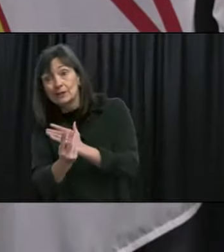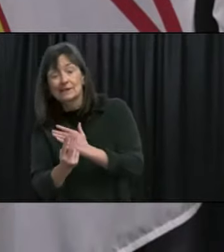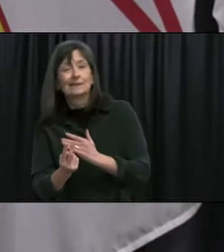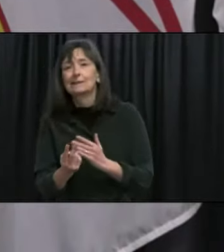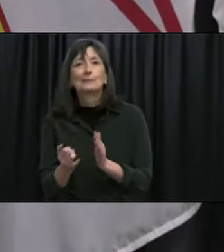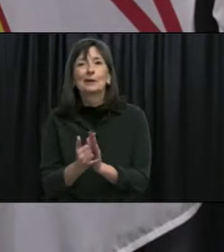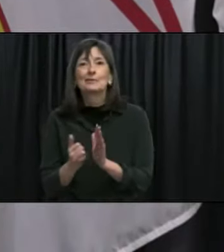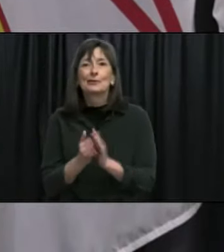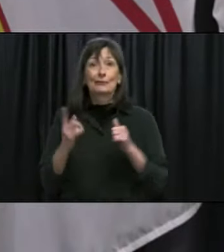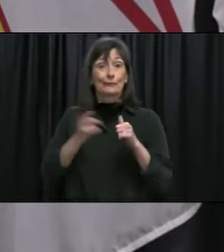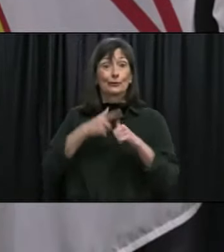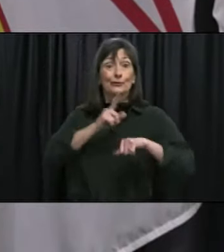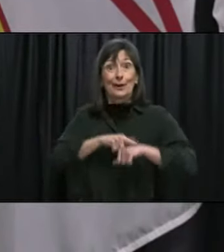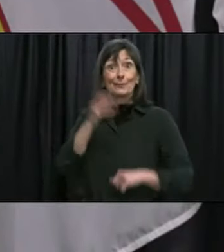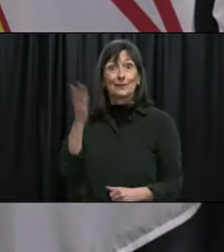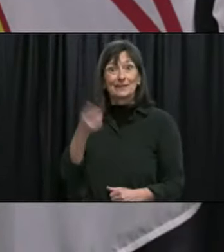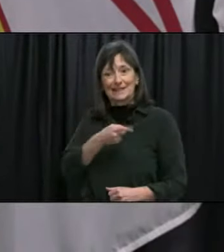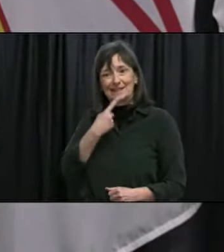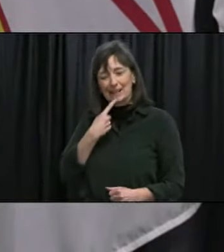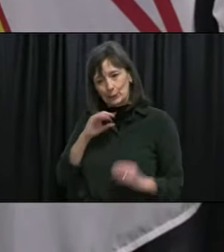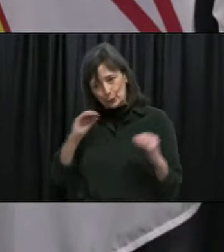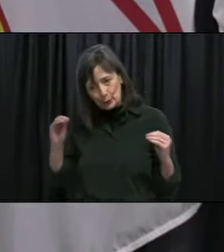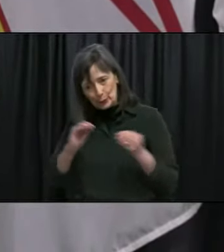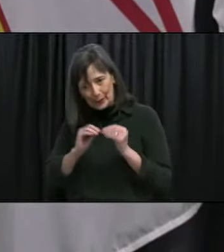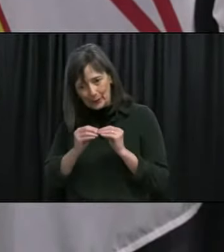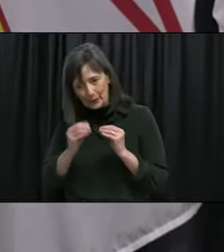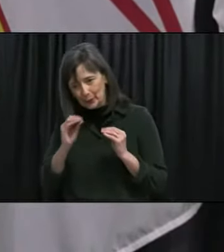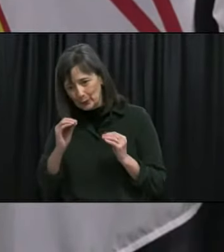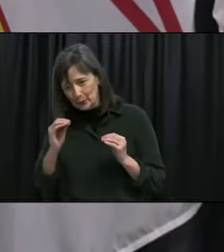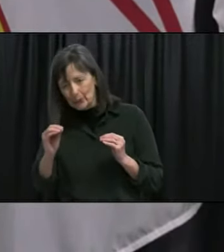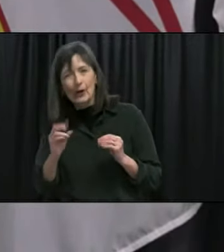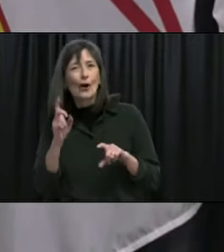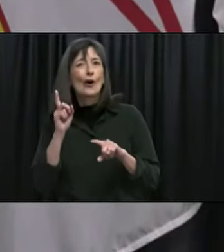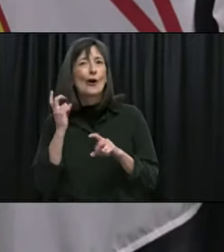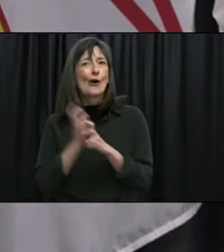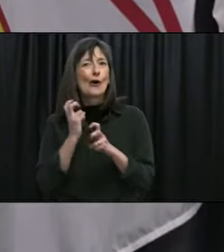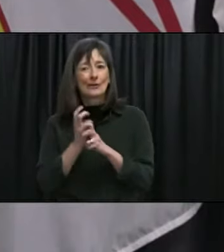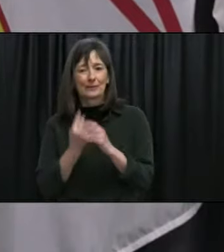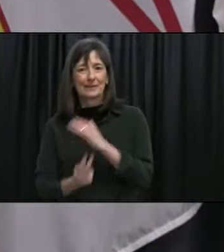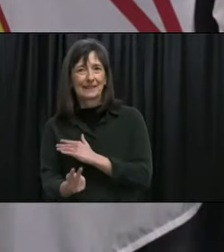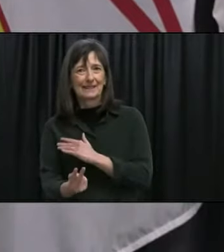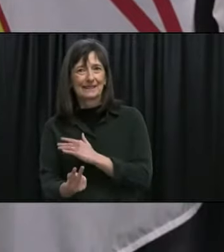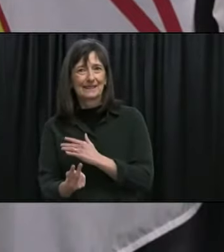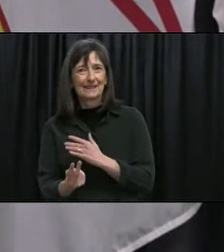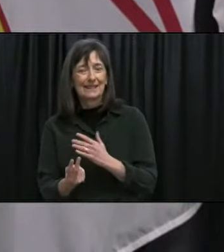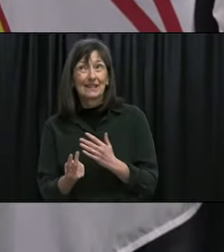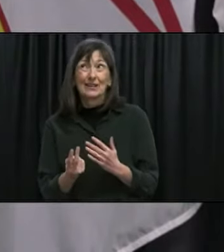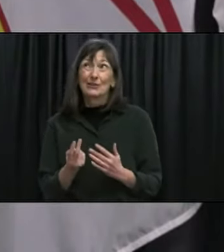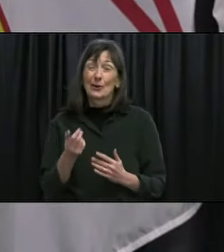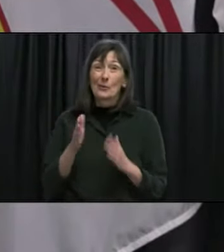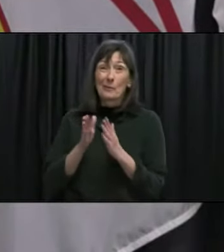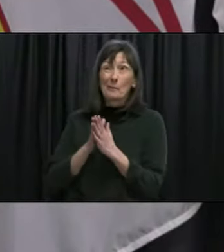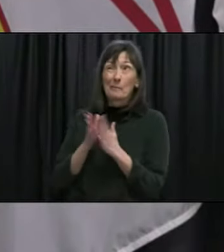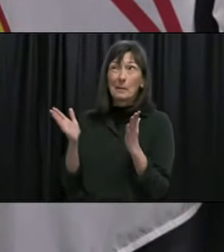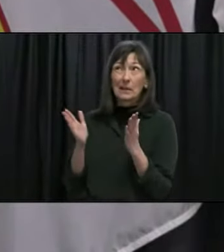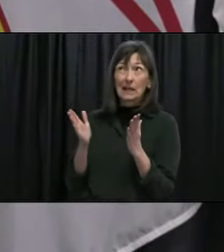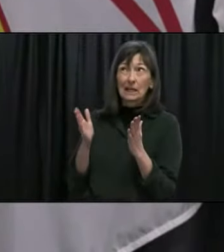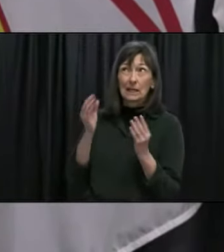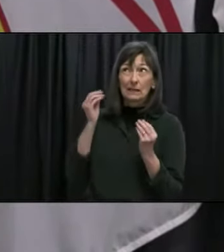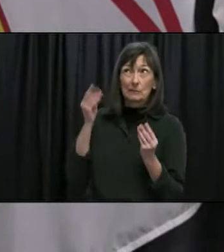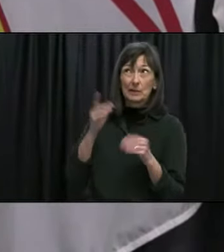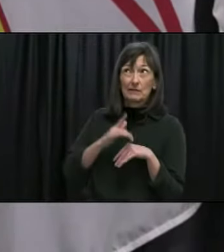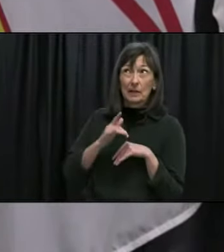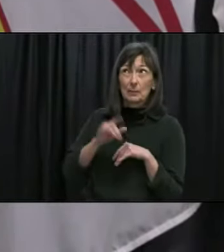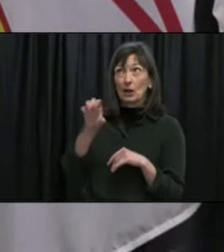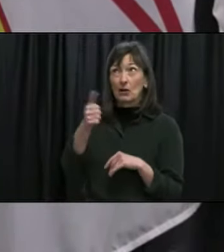when he presented the last time in May so that's the publicly available data the rest of the question kind of broke up there Patrick